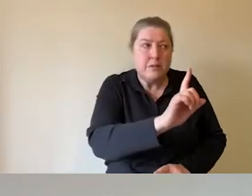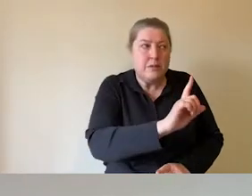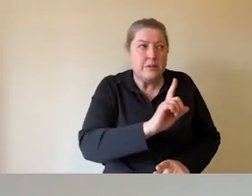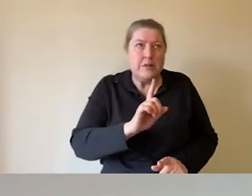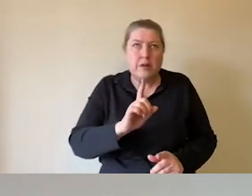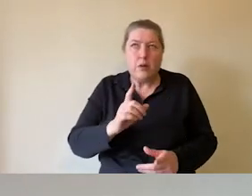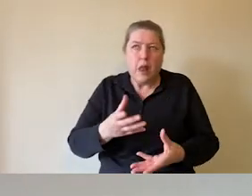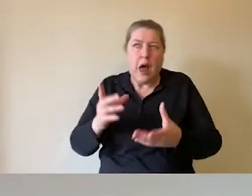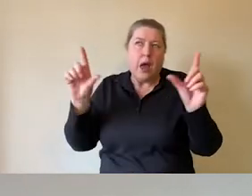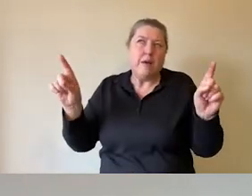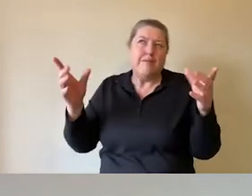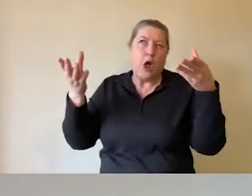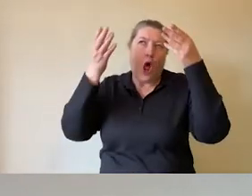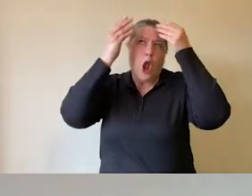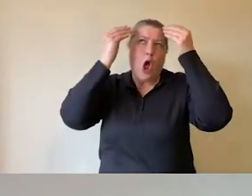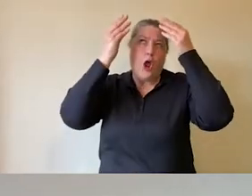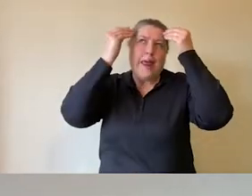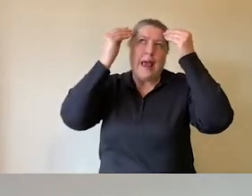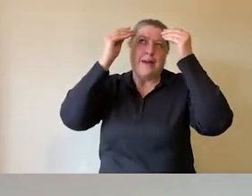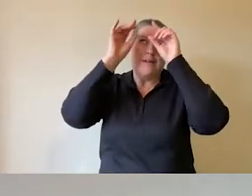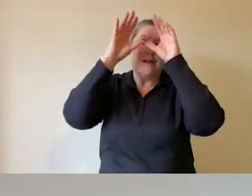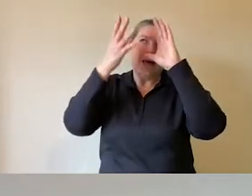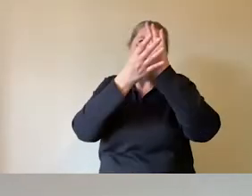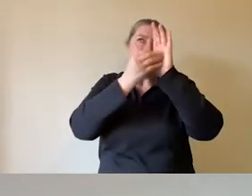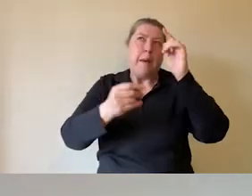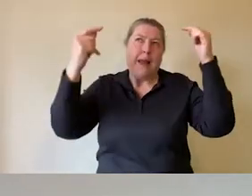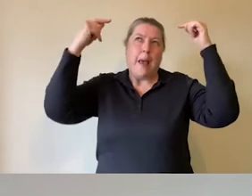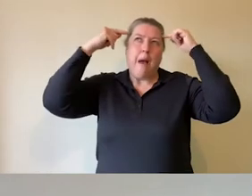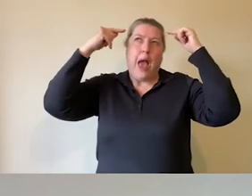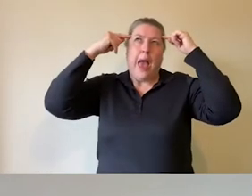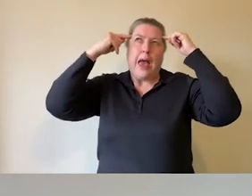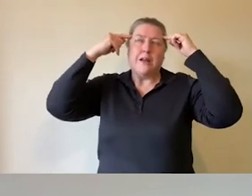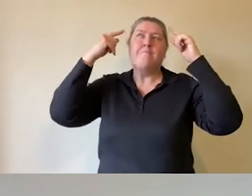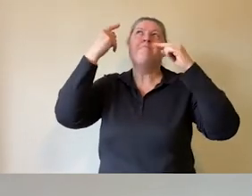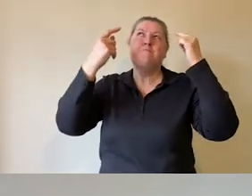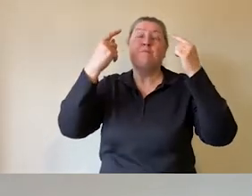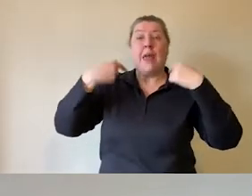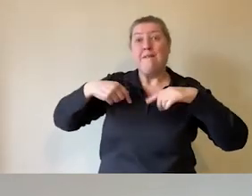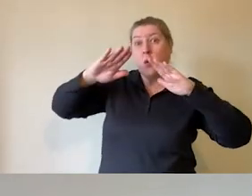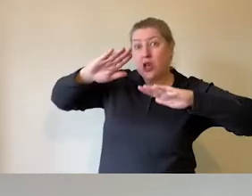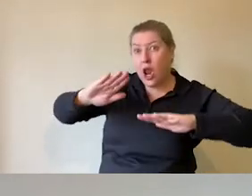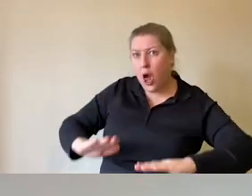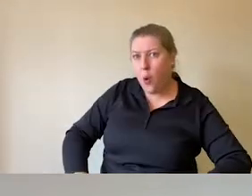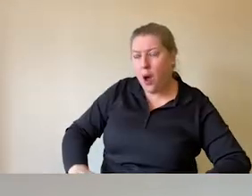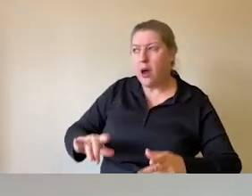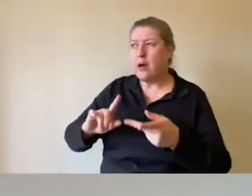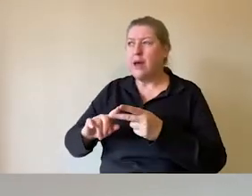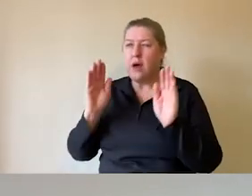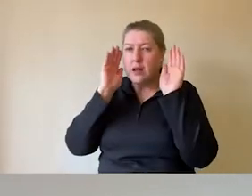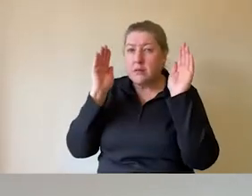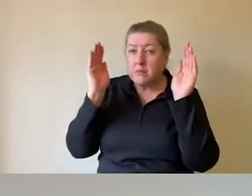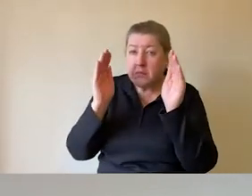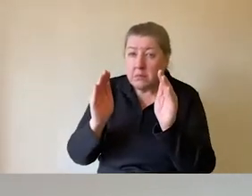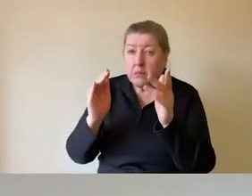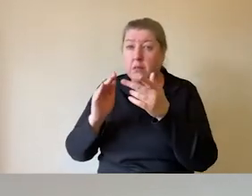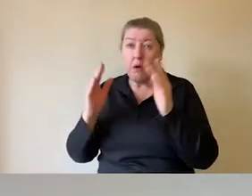in your head, saying, if I was lower down, if I had less sight, if I had